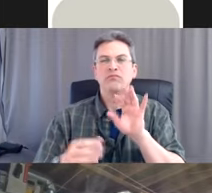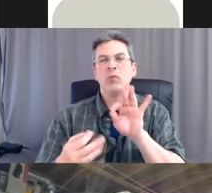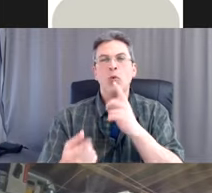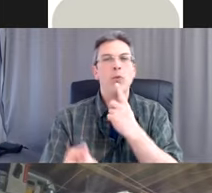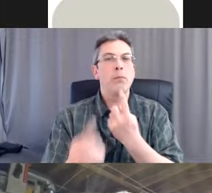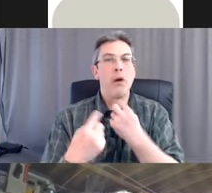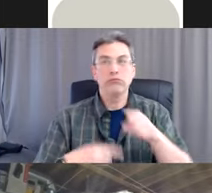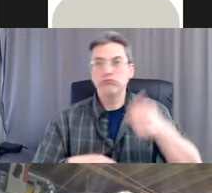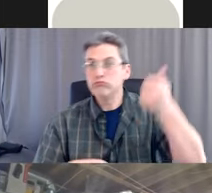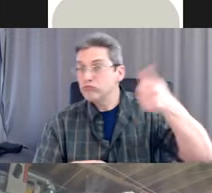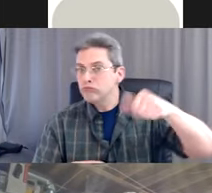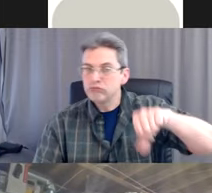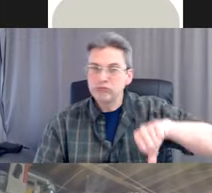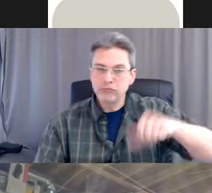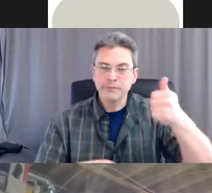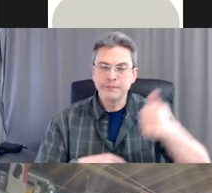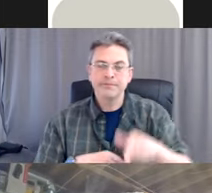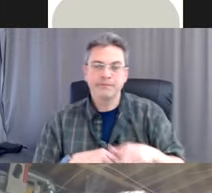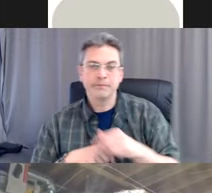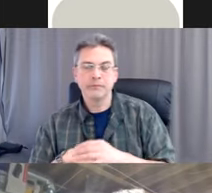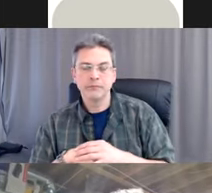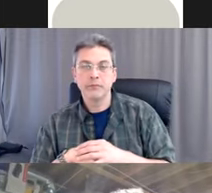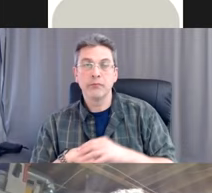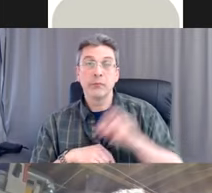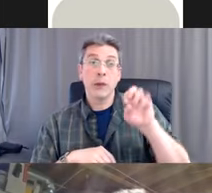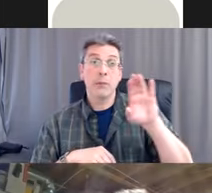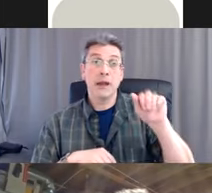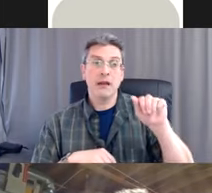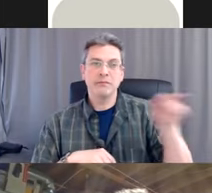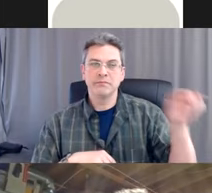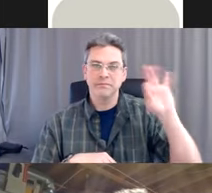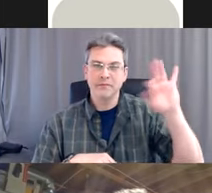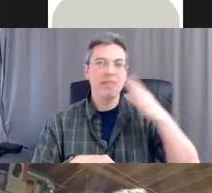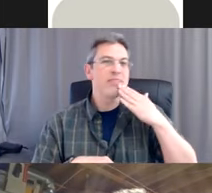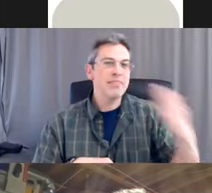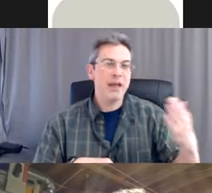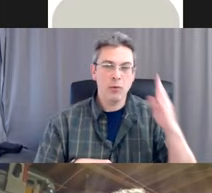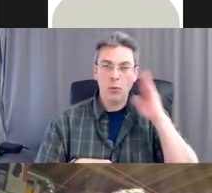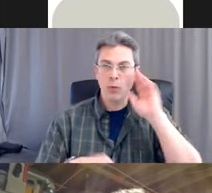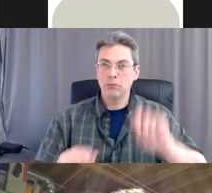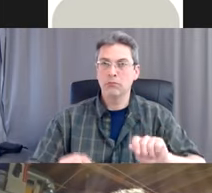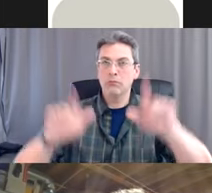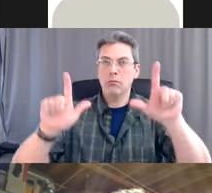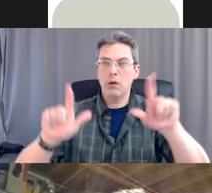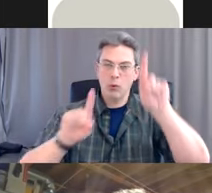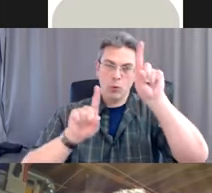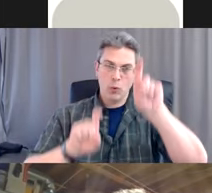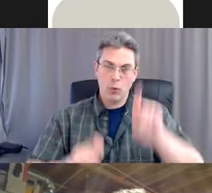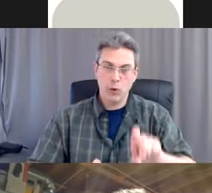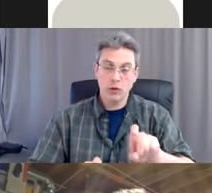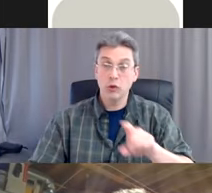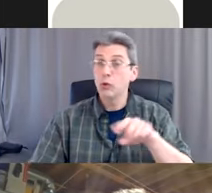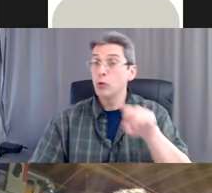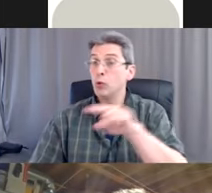Great. Thanks everyone. Uh, we are going to put up some evaluation questions and I apologize to those on the